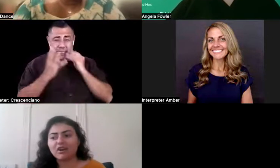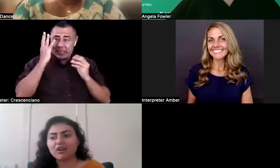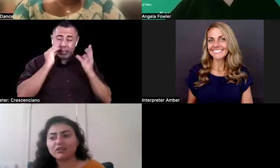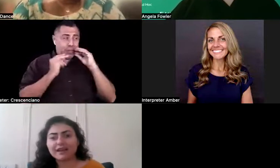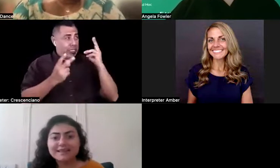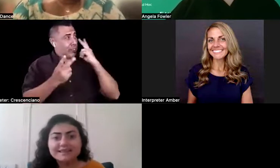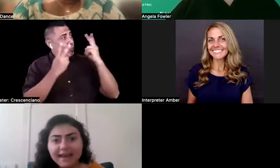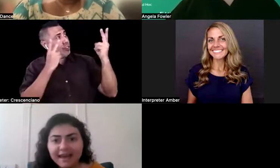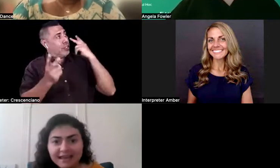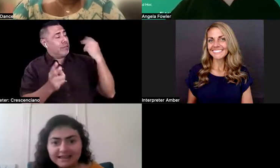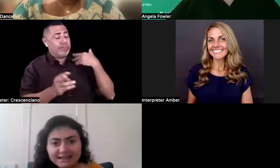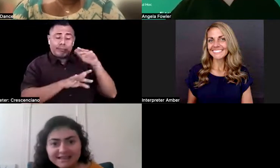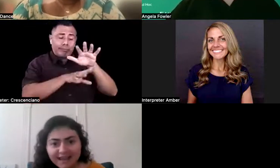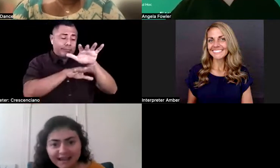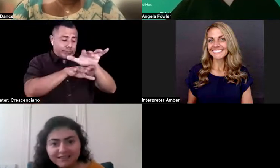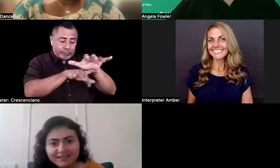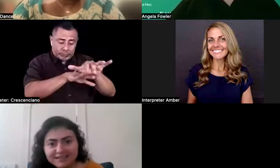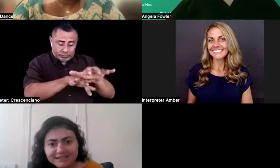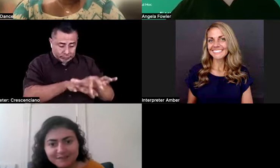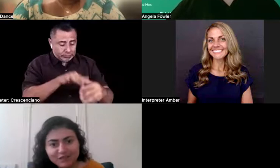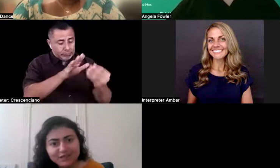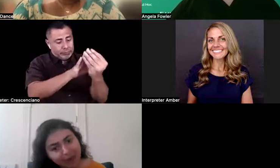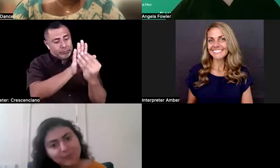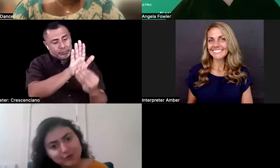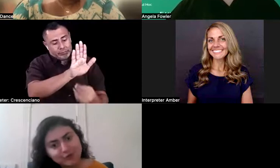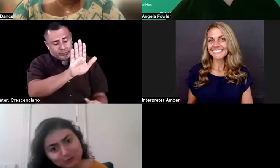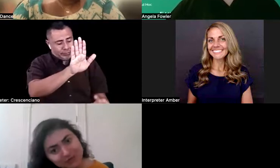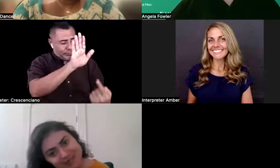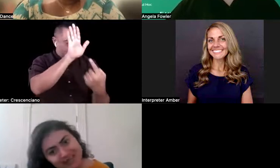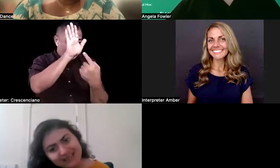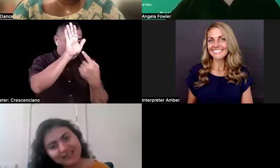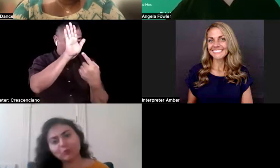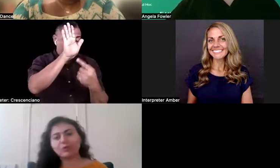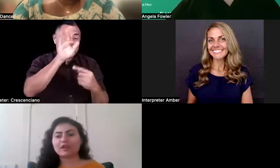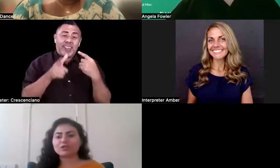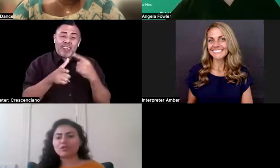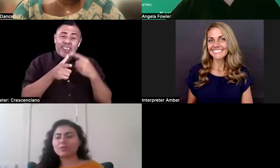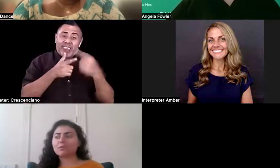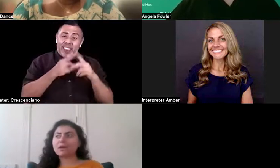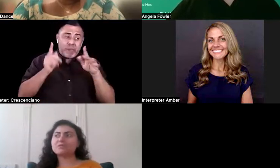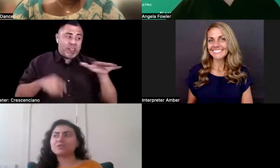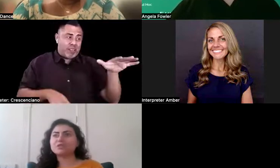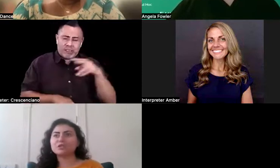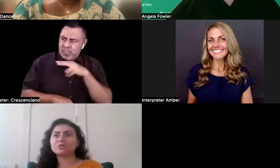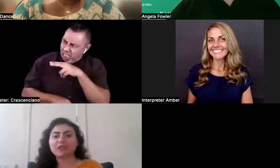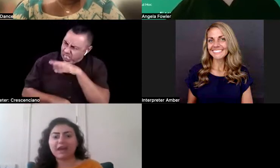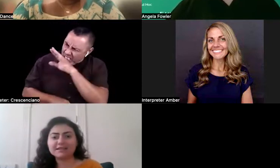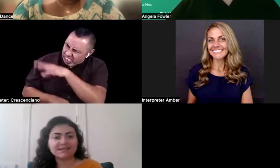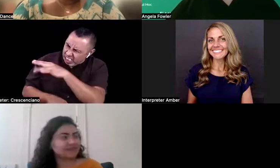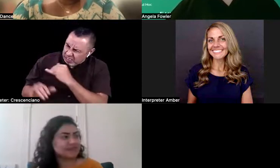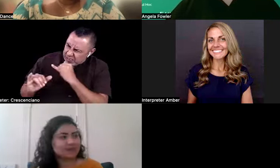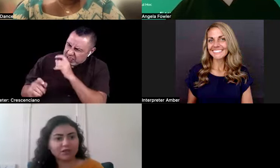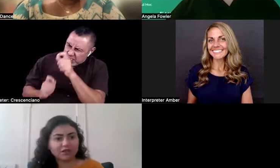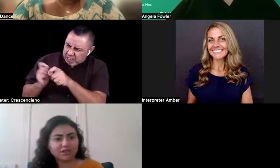are like, yeah, exactly. That same thing happened to me. When I talk about my experiences with